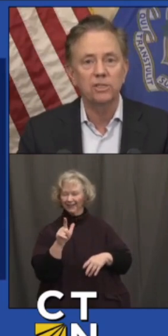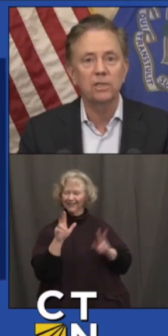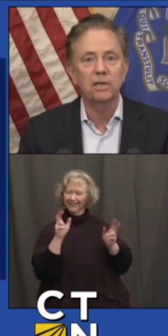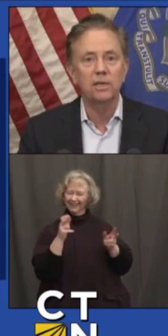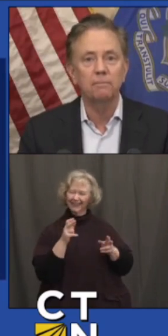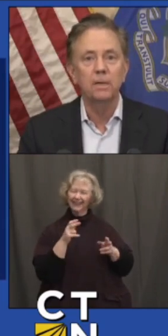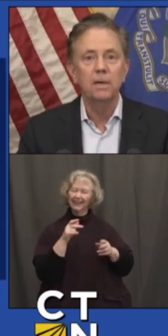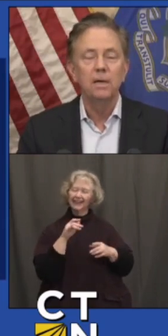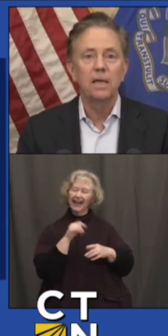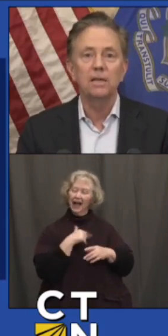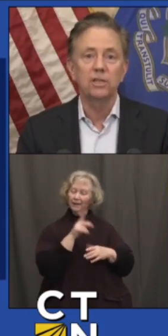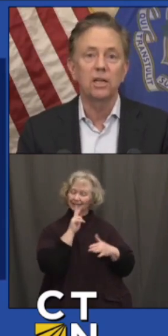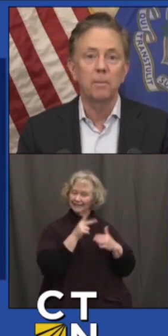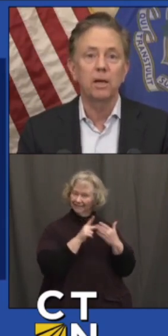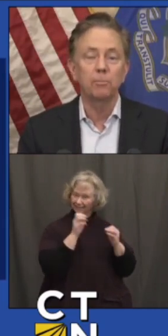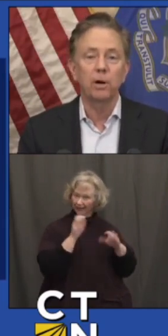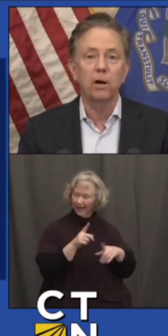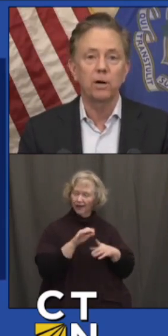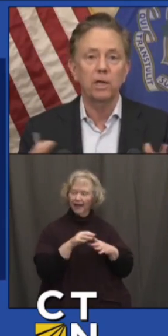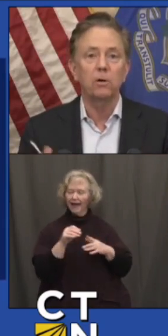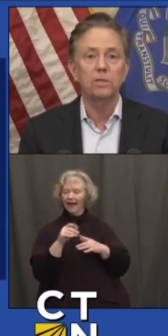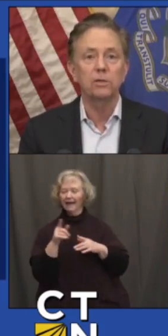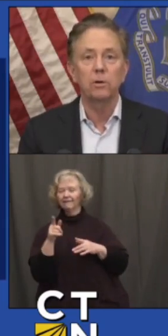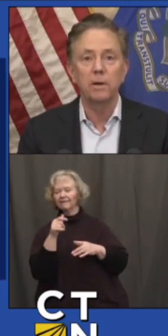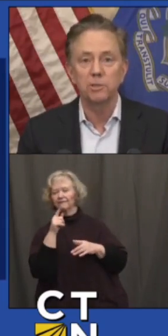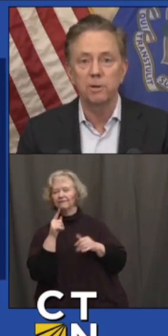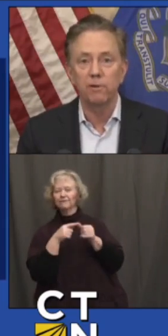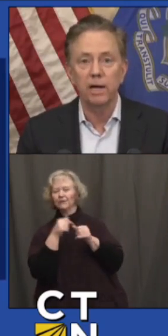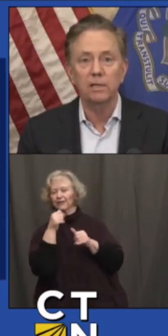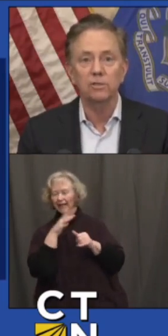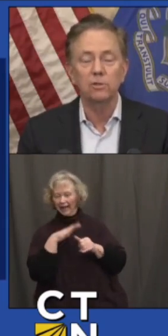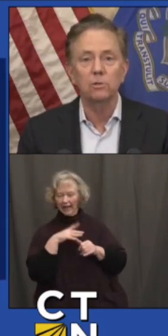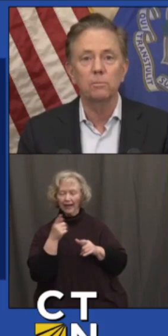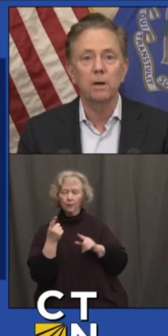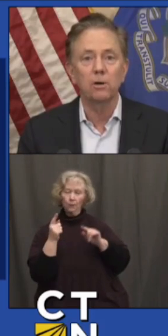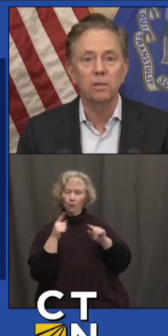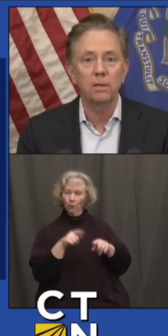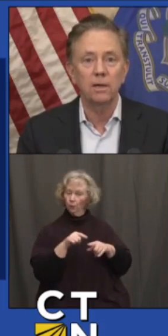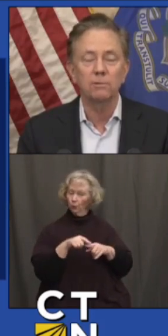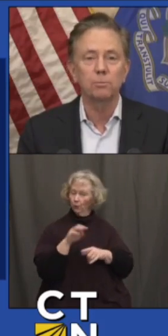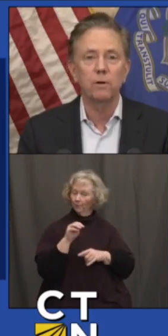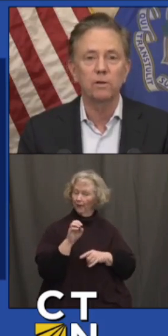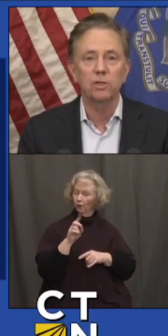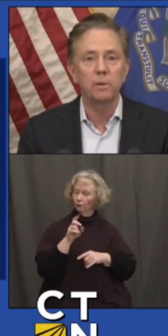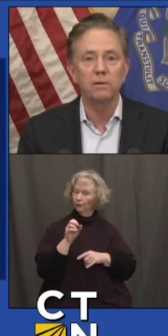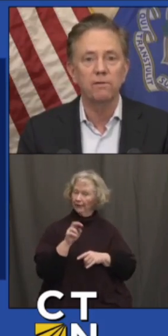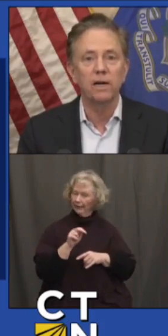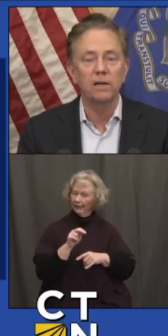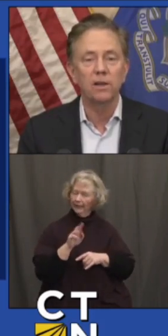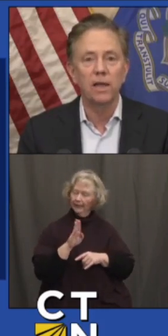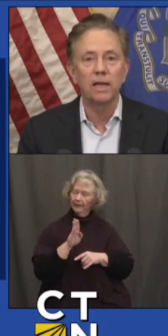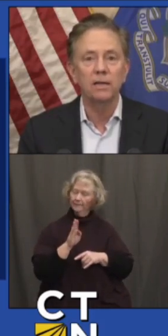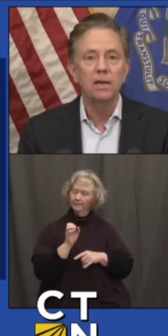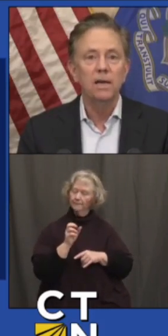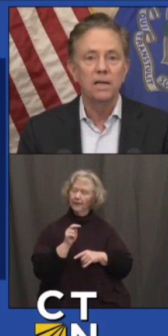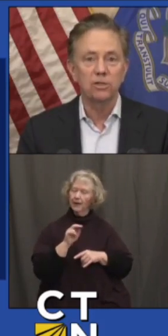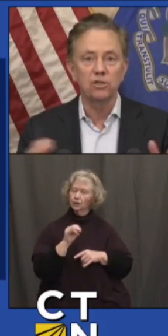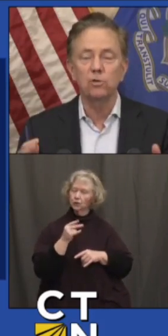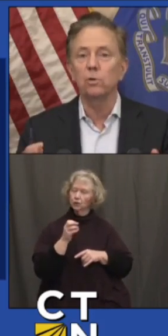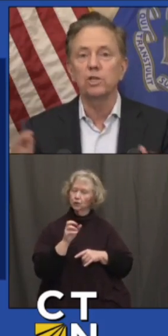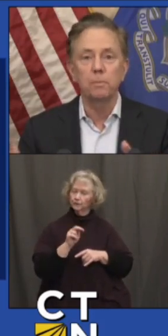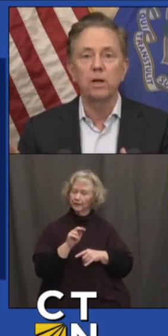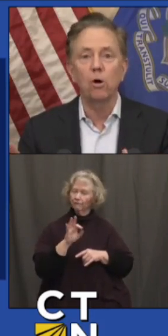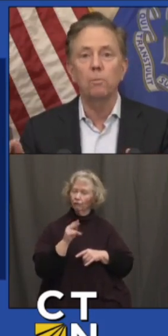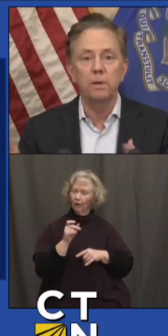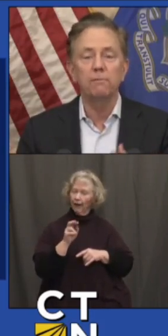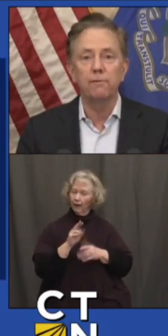Education. They decided to make a priority going to a Benjamin Franklin School in Meriden. I was privileged to be invited to that. It's a